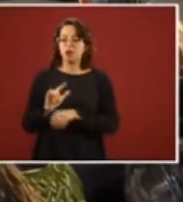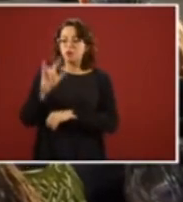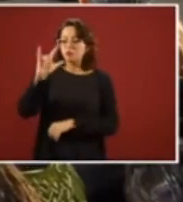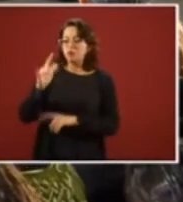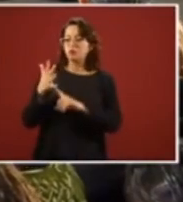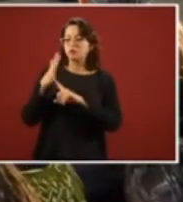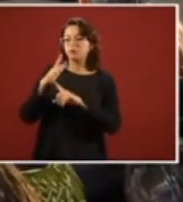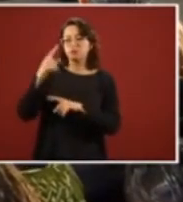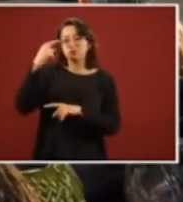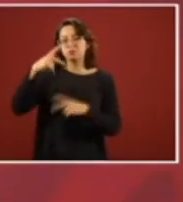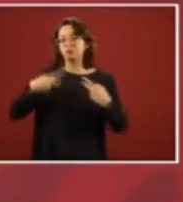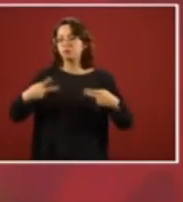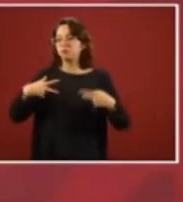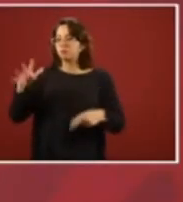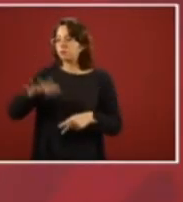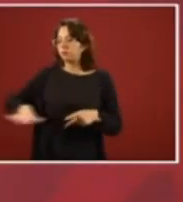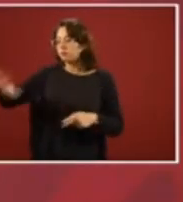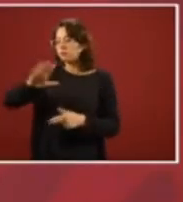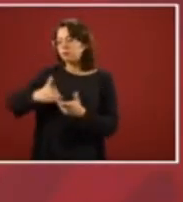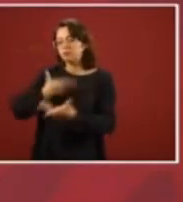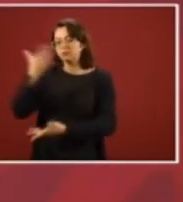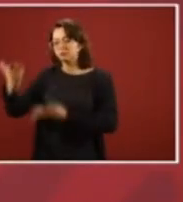Everything at the service of the people.